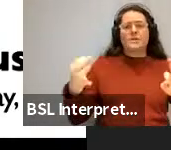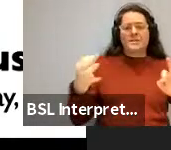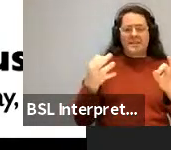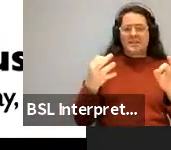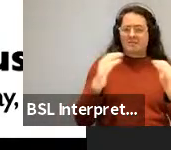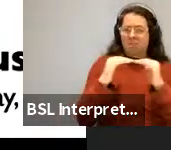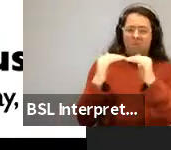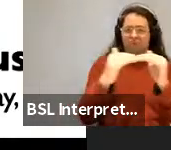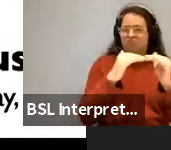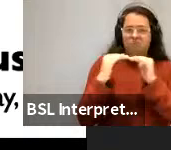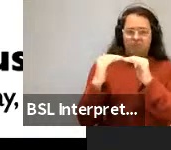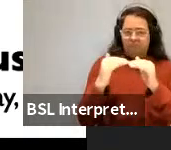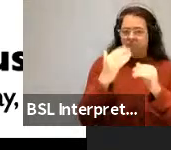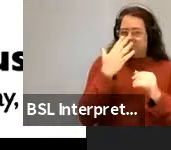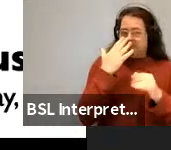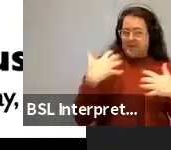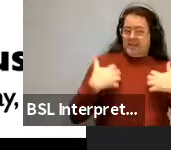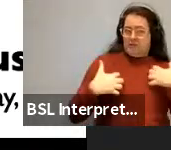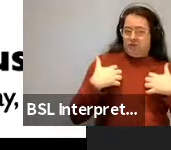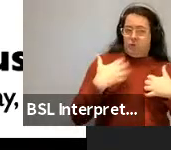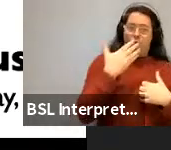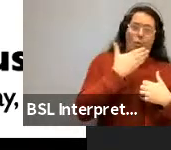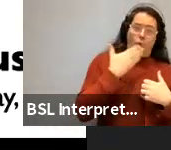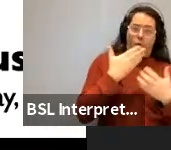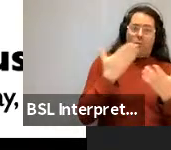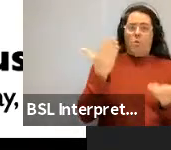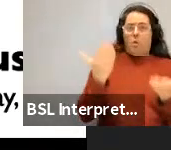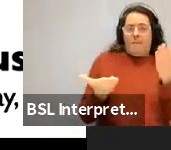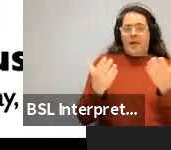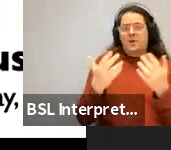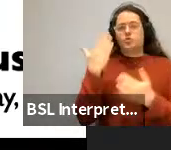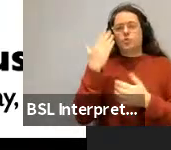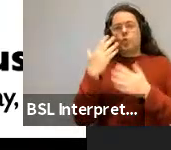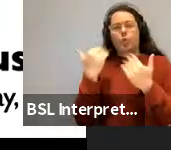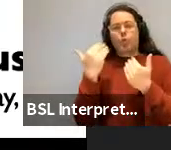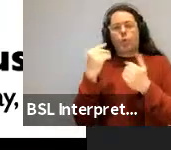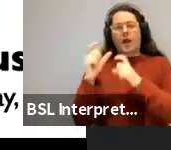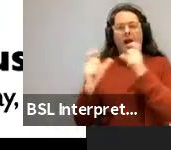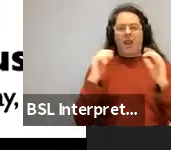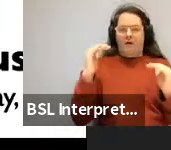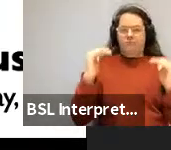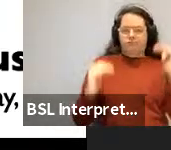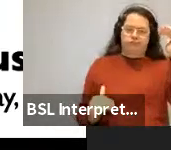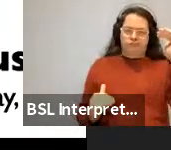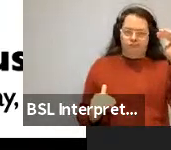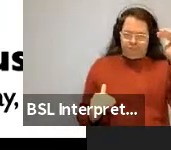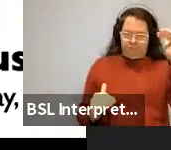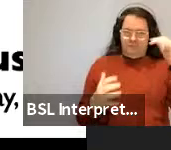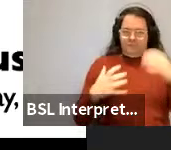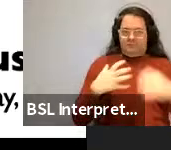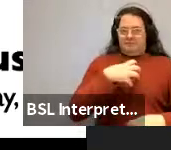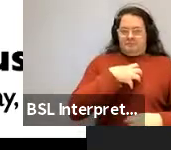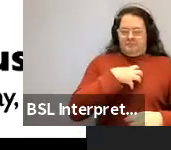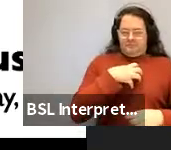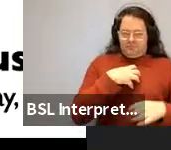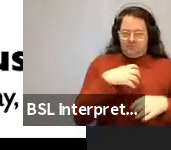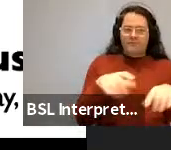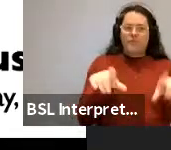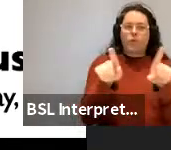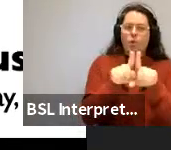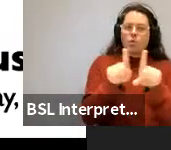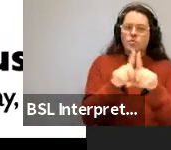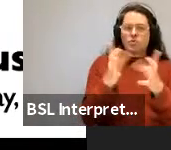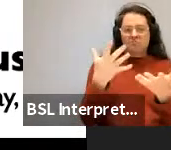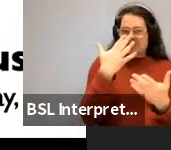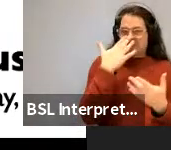which is really, I found really quite astounding when we first found that. And then we also remarkably find a nice simple story